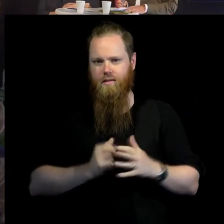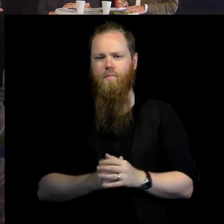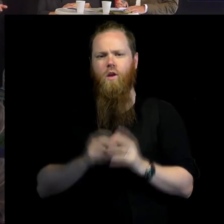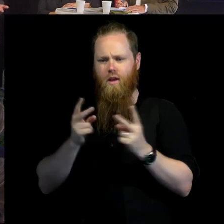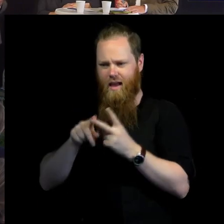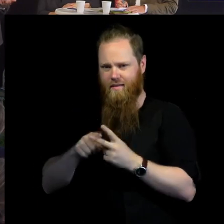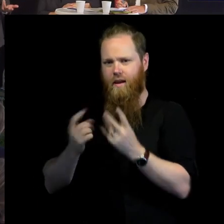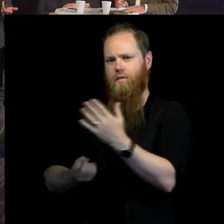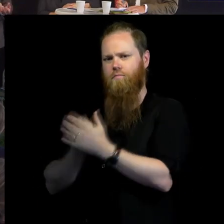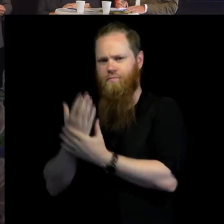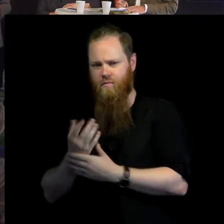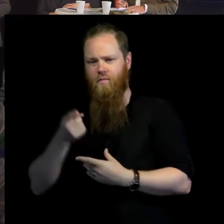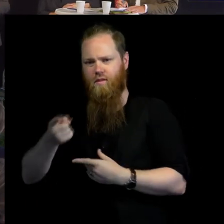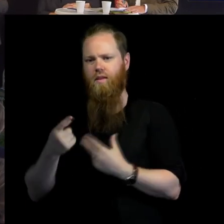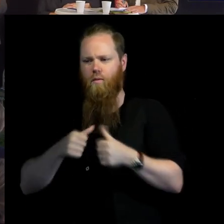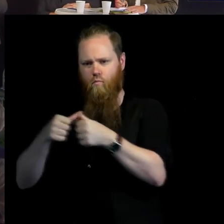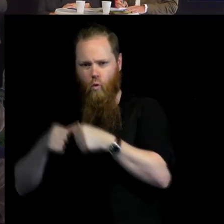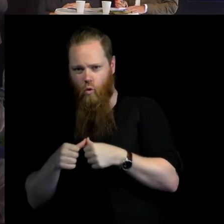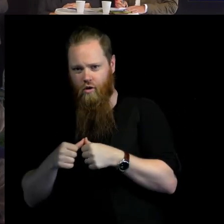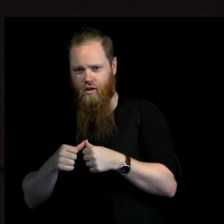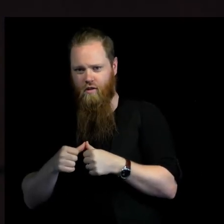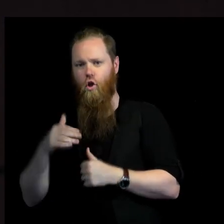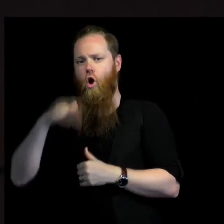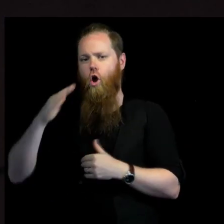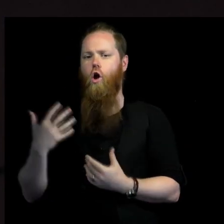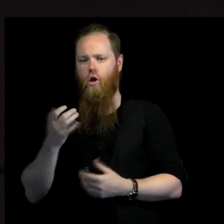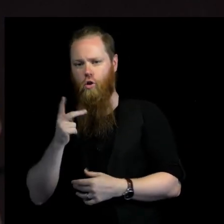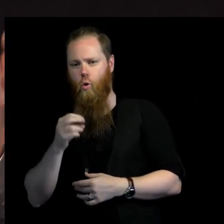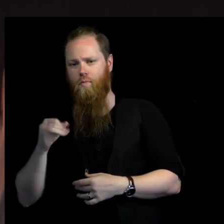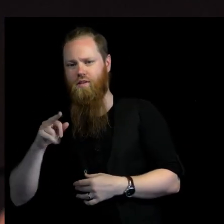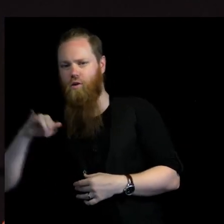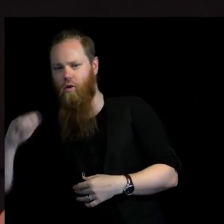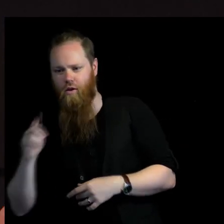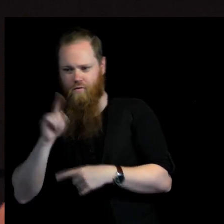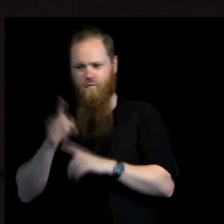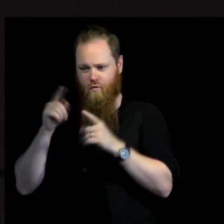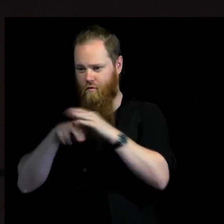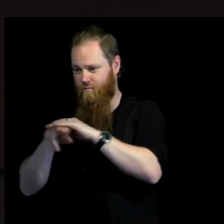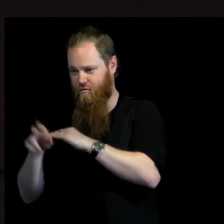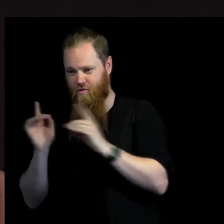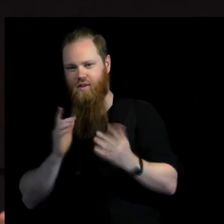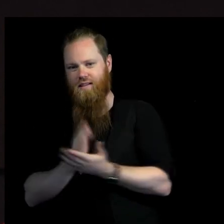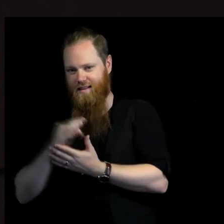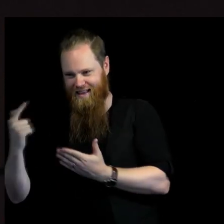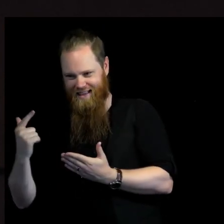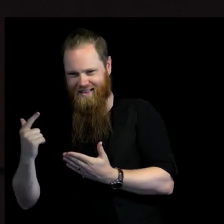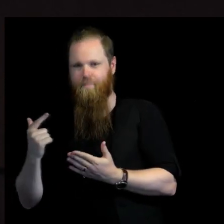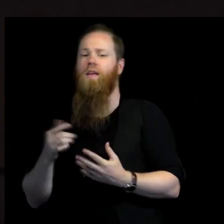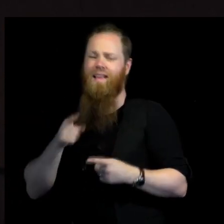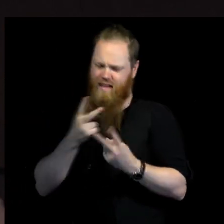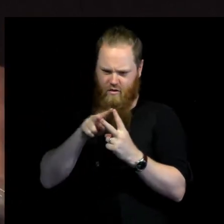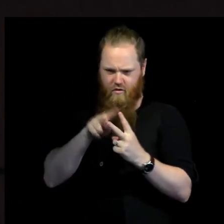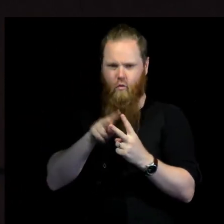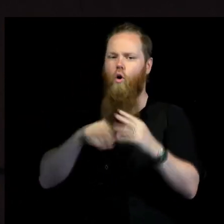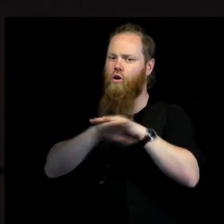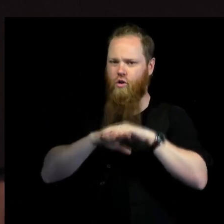creation of the United Nations High Commission for Refugees, appointed directly by the General Assembly. So these are the two pillars. And in a way, you should think